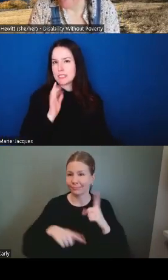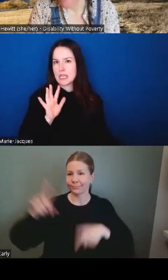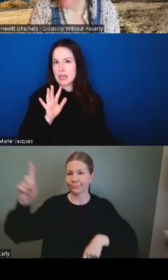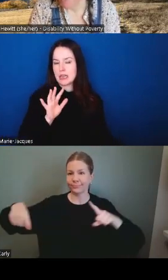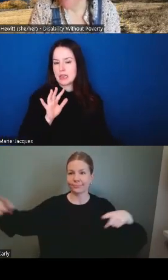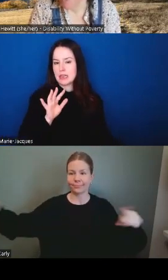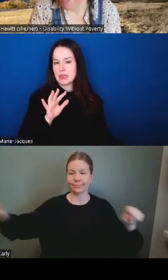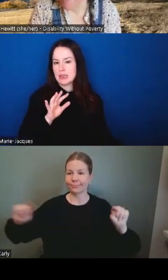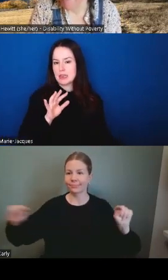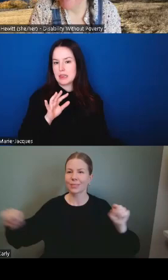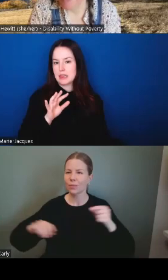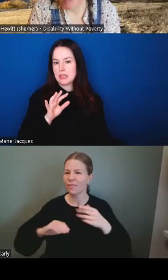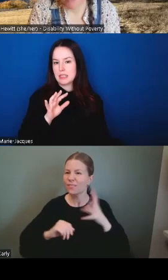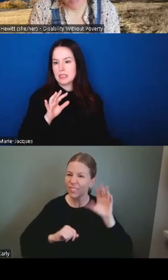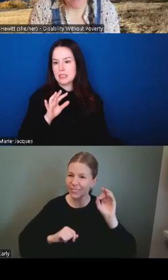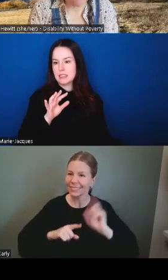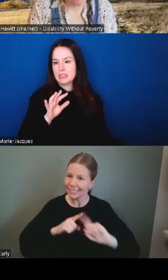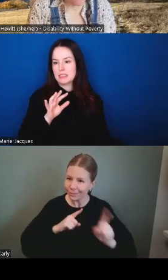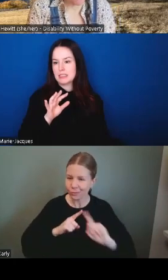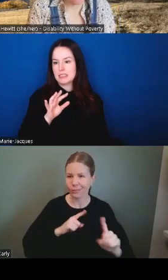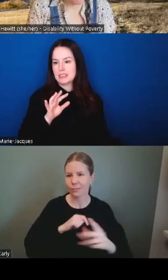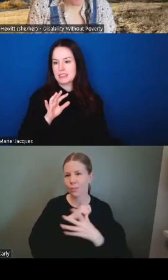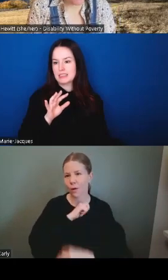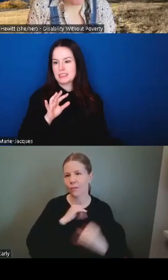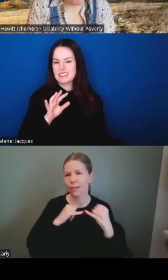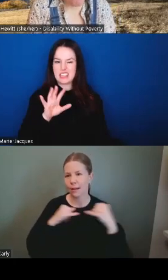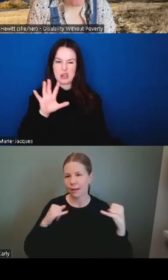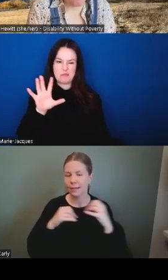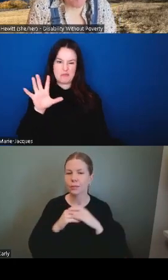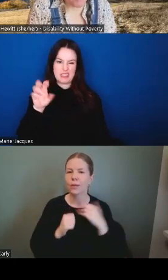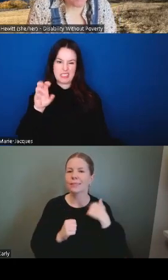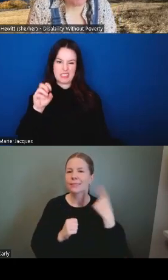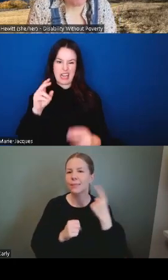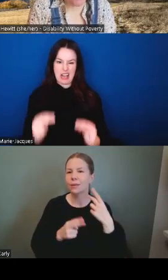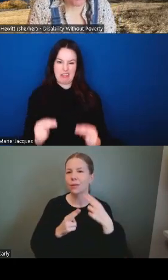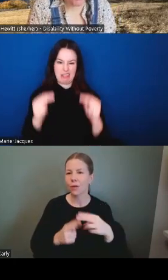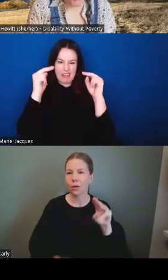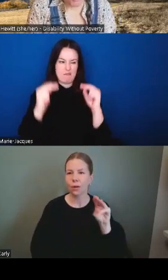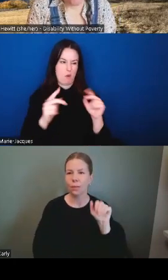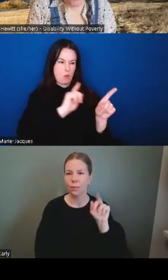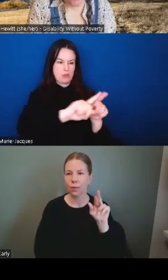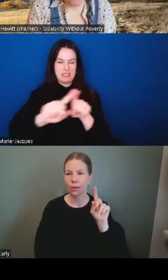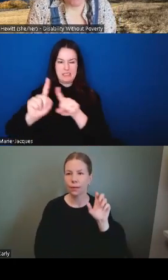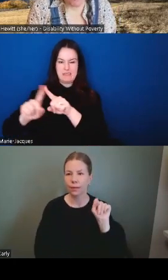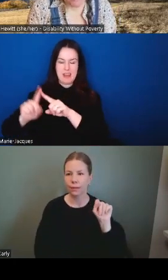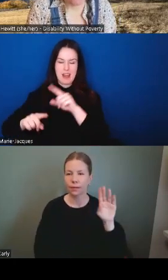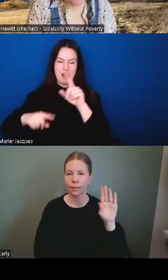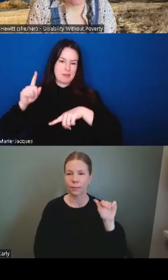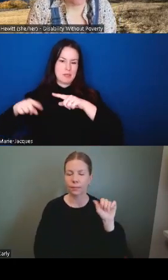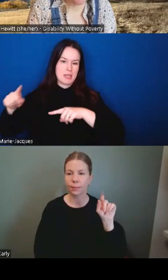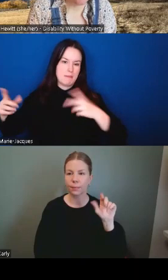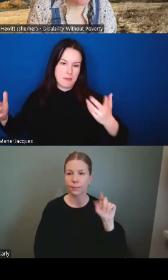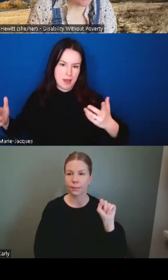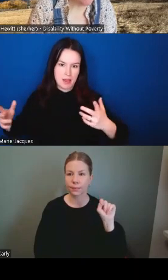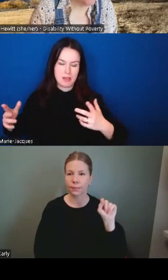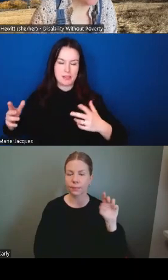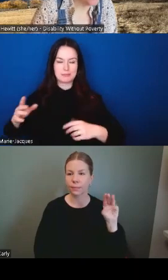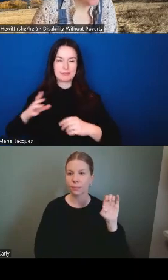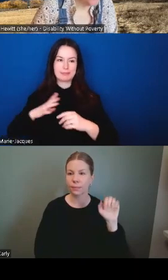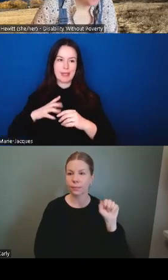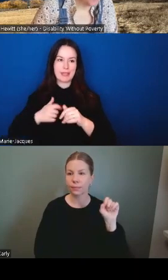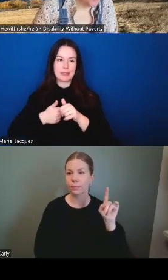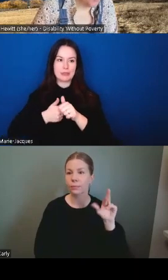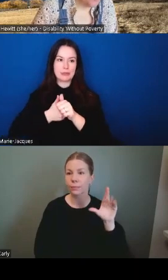canada so what happens is they have something called the market basket measure and they work out that for